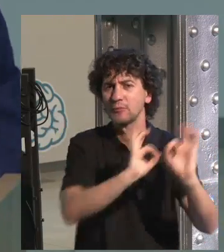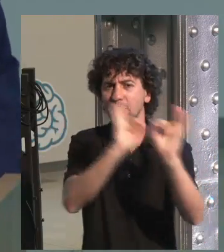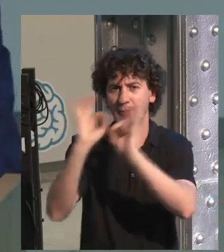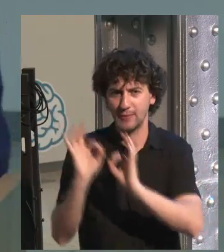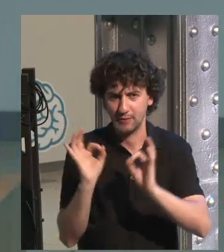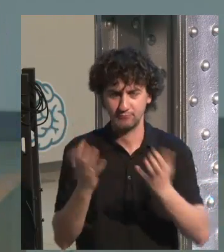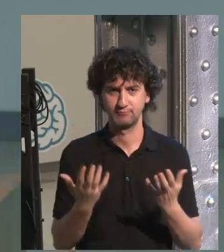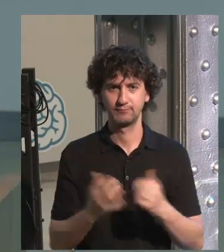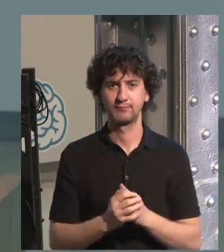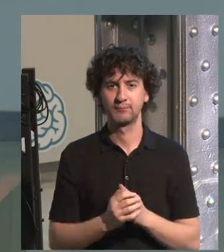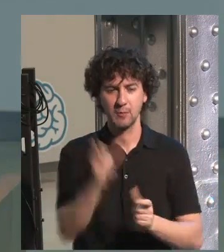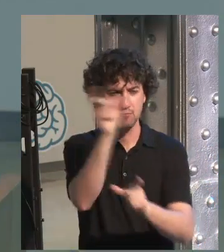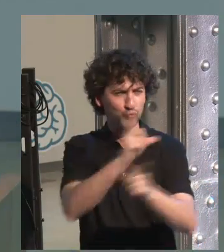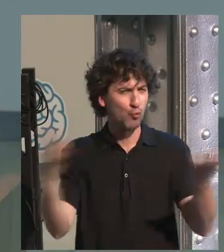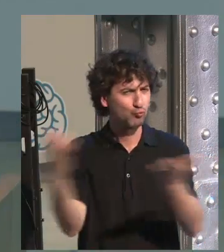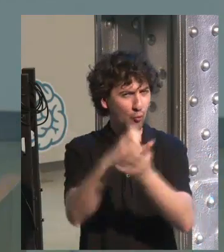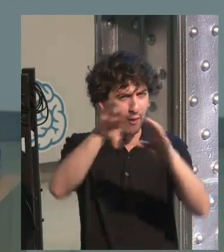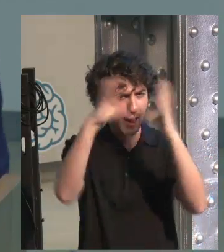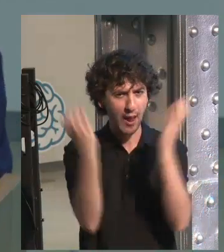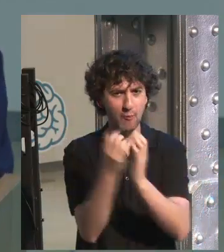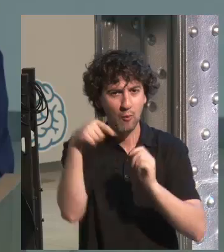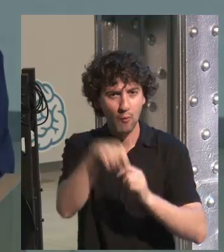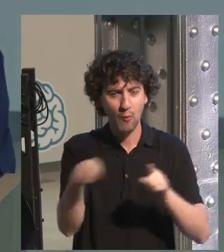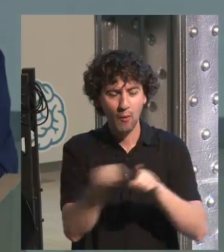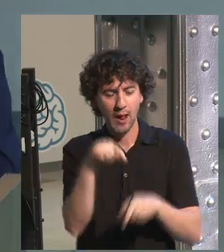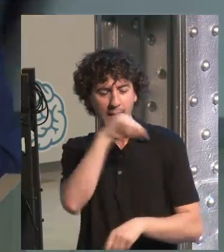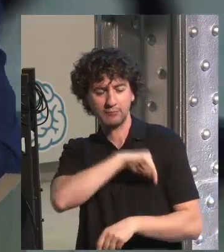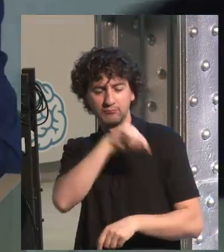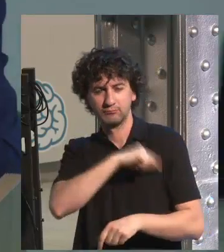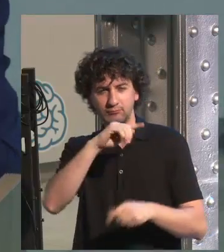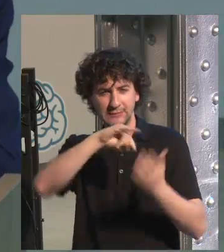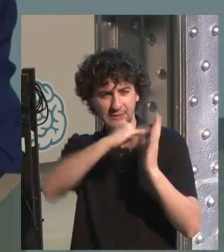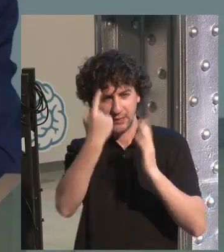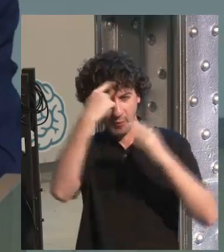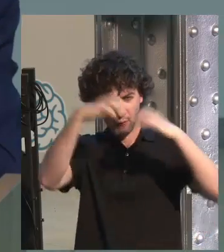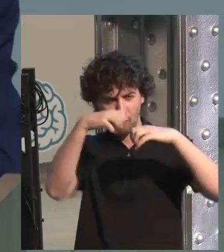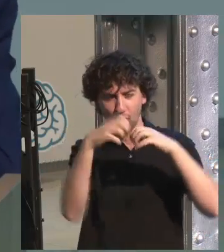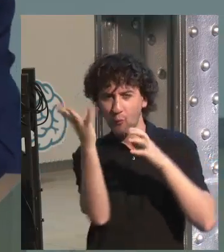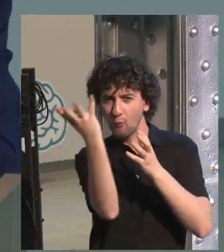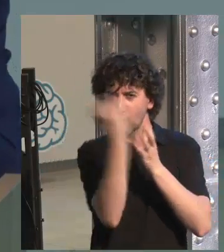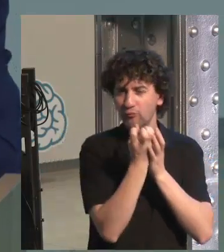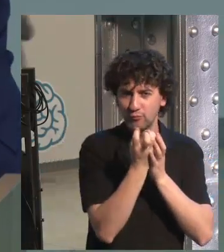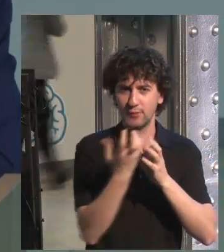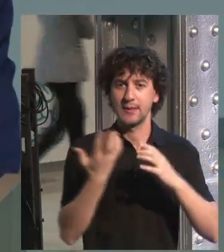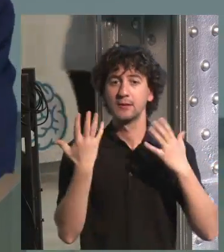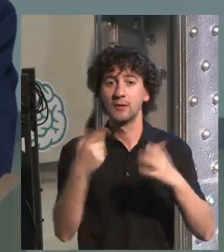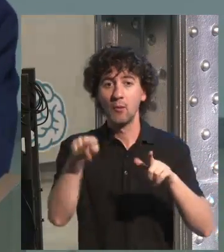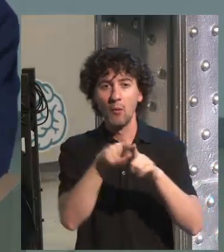comes with an emotion, it becomes a unique experience for every single one of us.